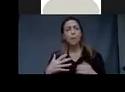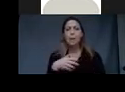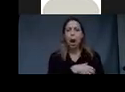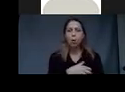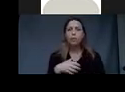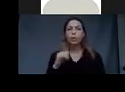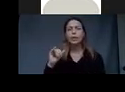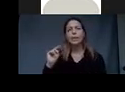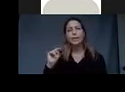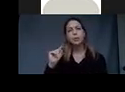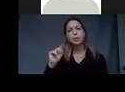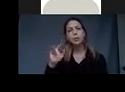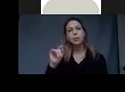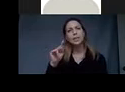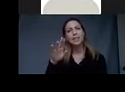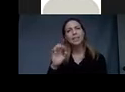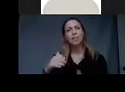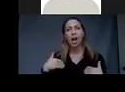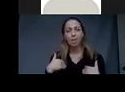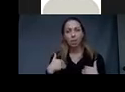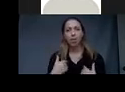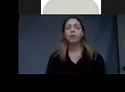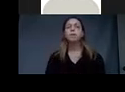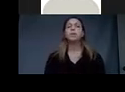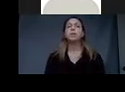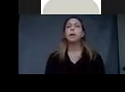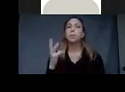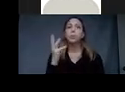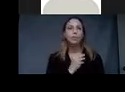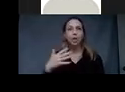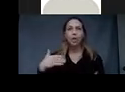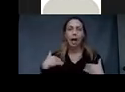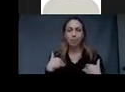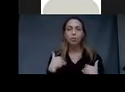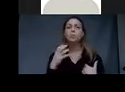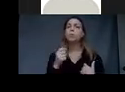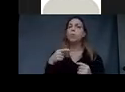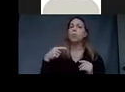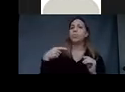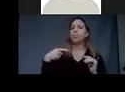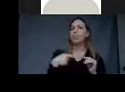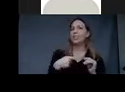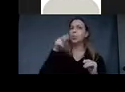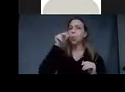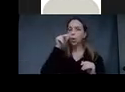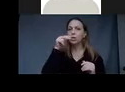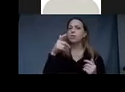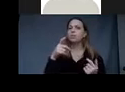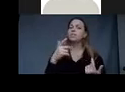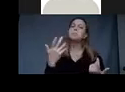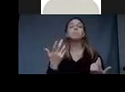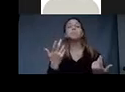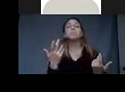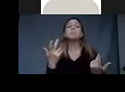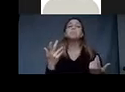animal. And it's a beautiful animal. So this horse is happily grazing